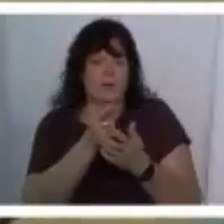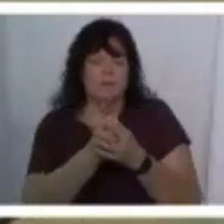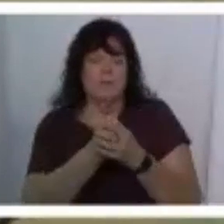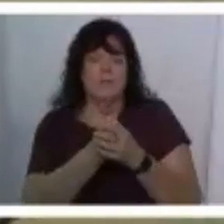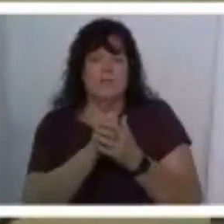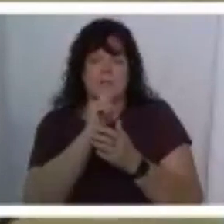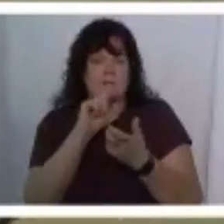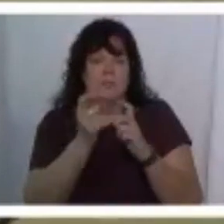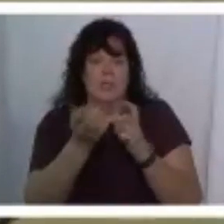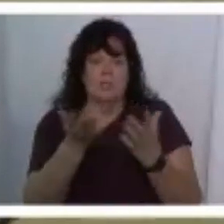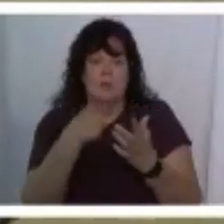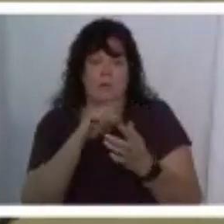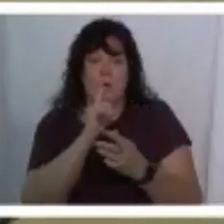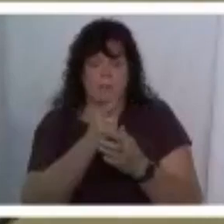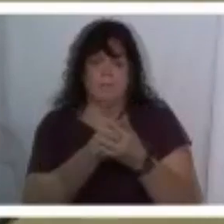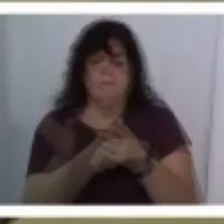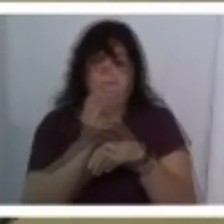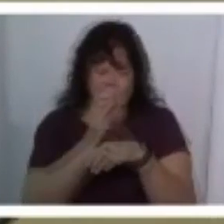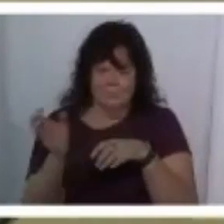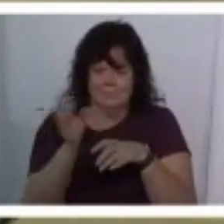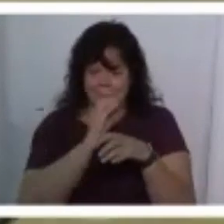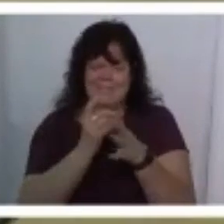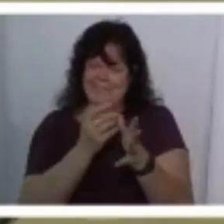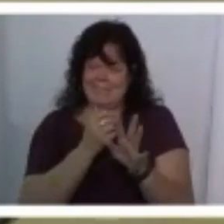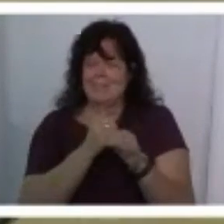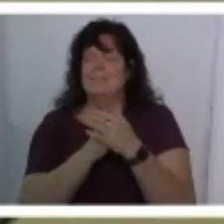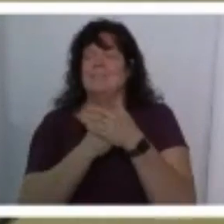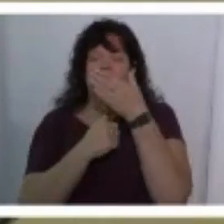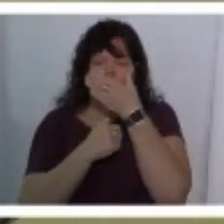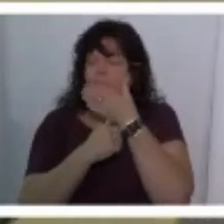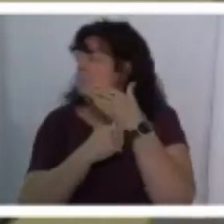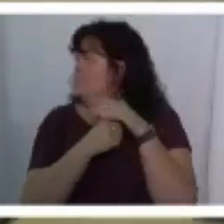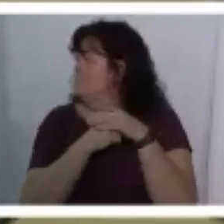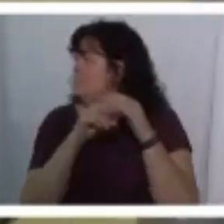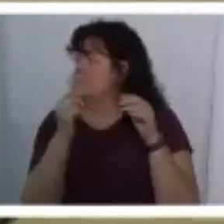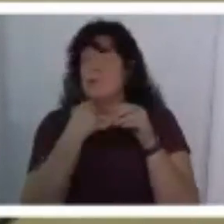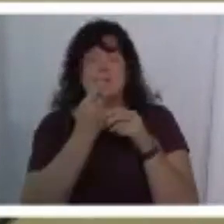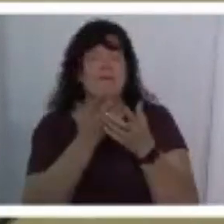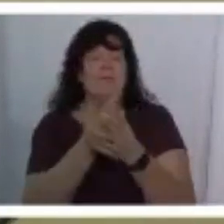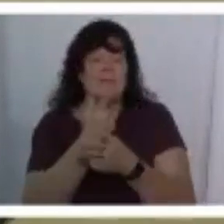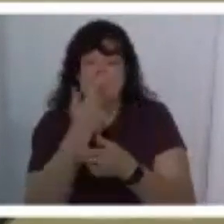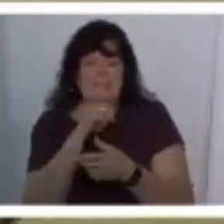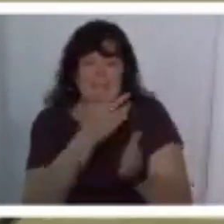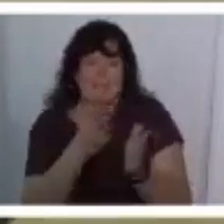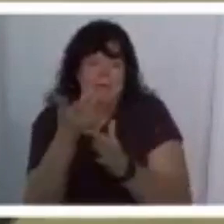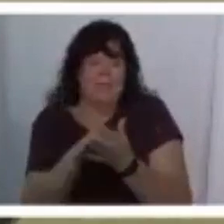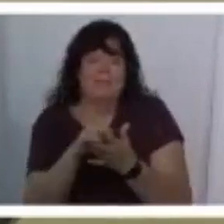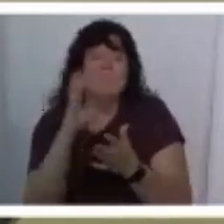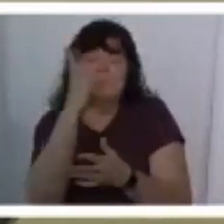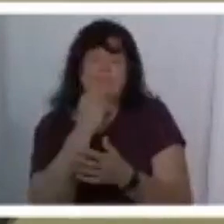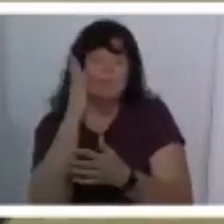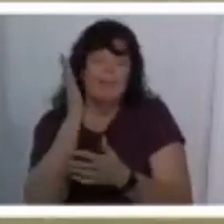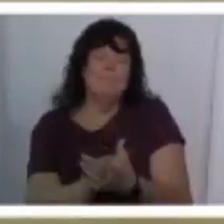don't change what we are yeah um okay so i wasn't planning on this so there's no telling what's going to come out of my mouth it's going to be beautiful